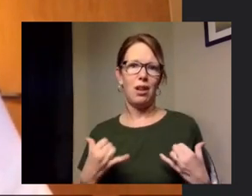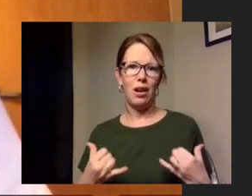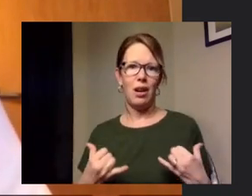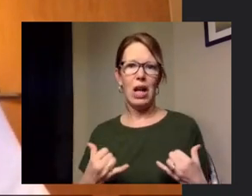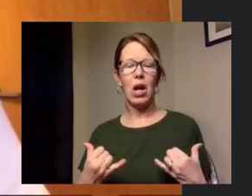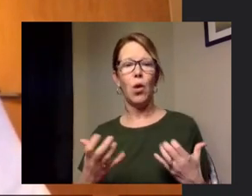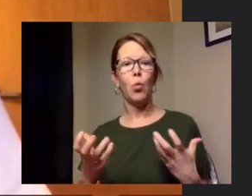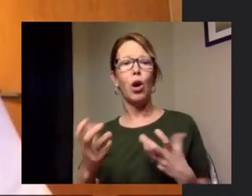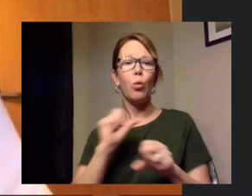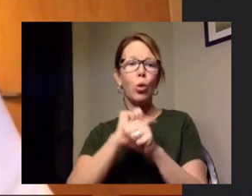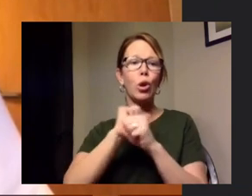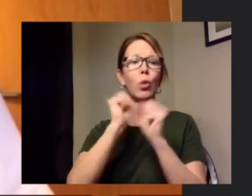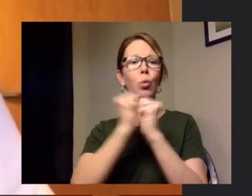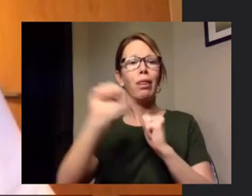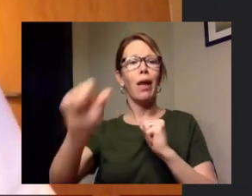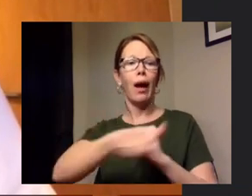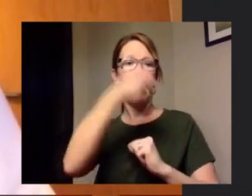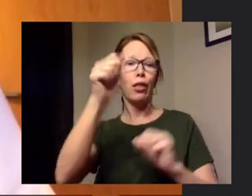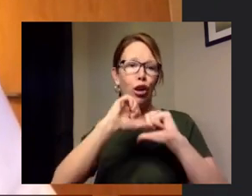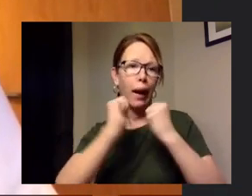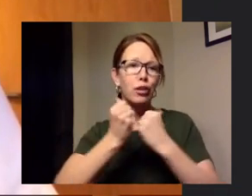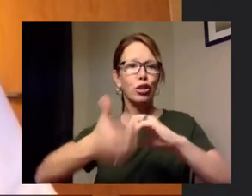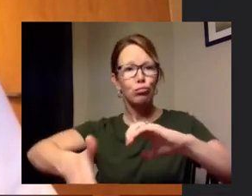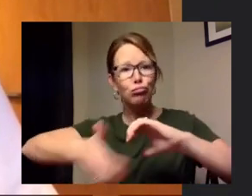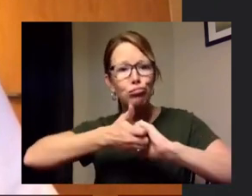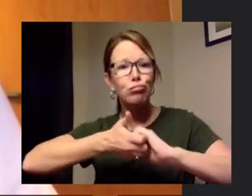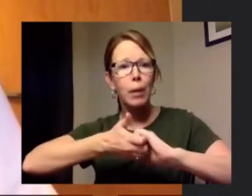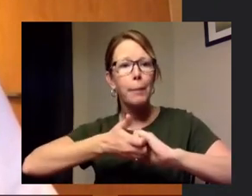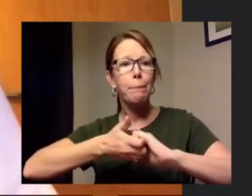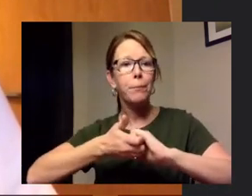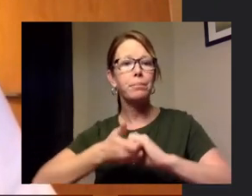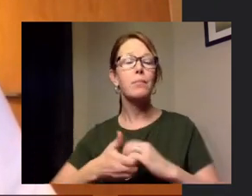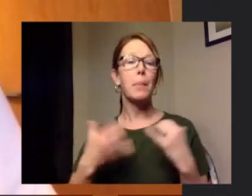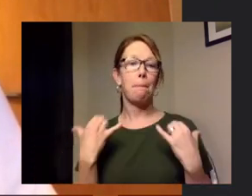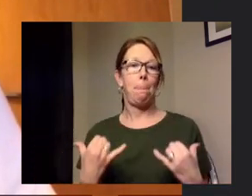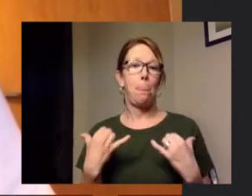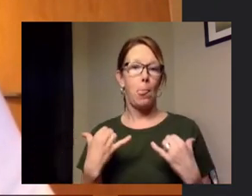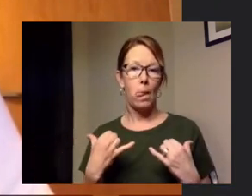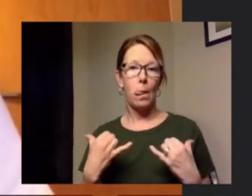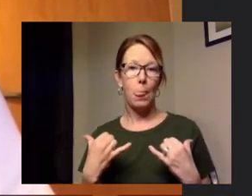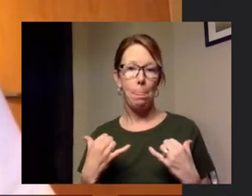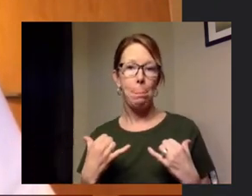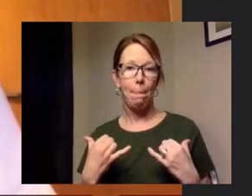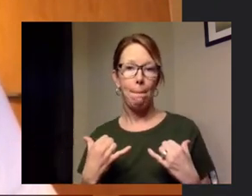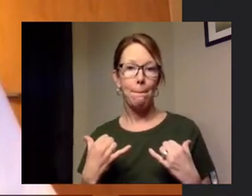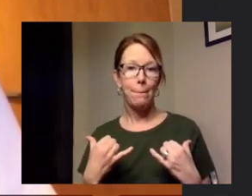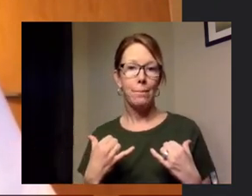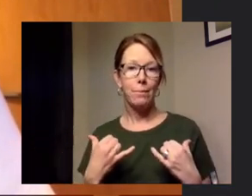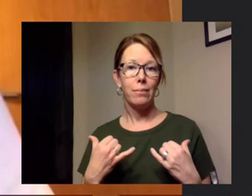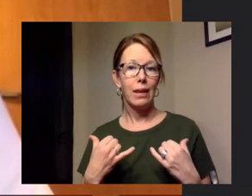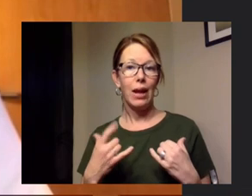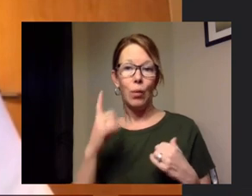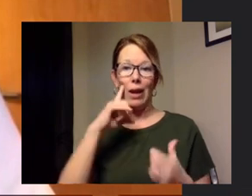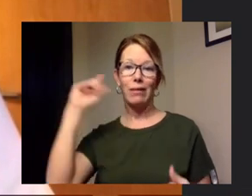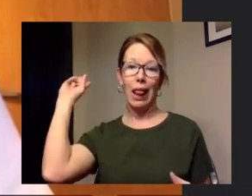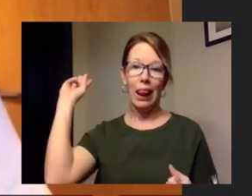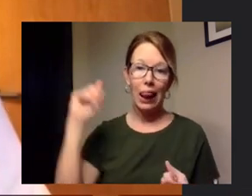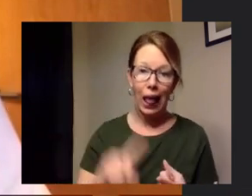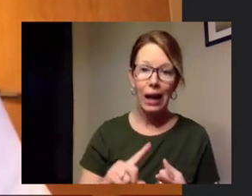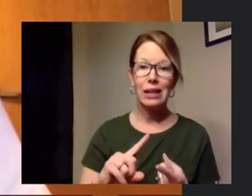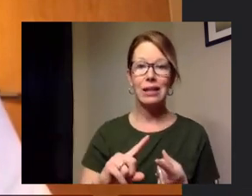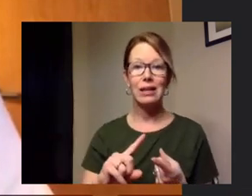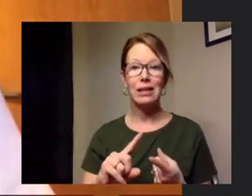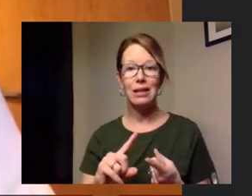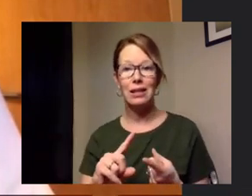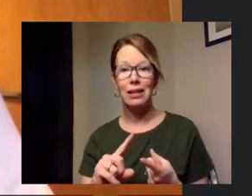agencies as well um again right now we're we're seeing a lower call for service particularly regarding